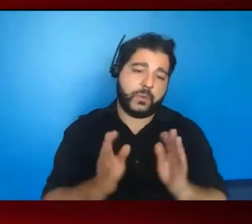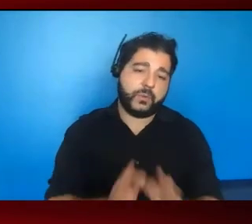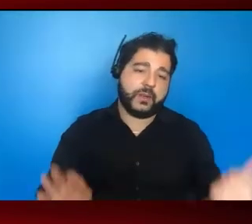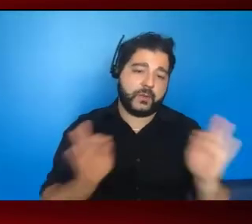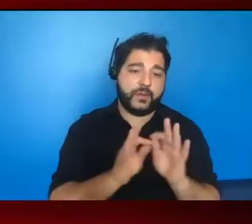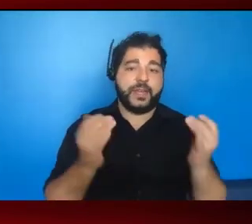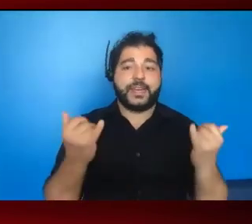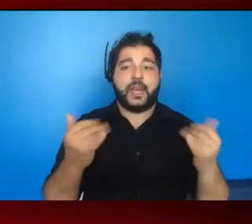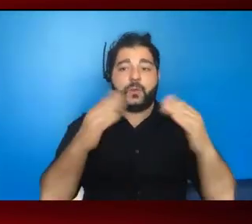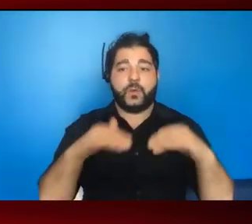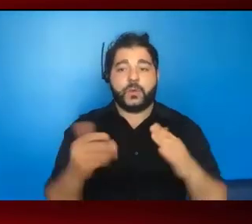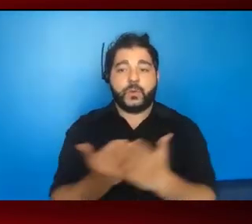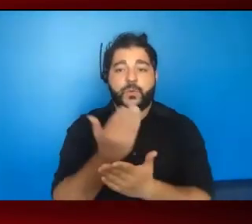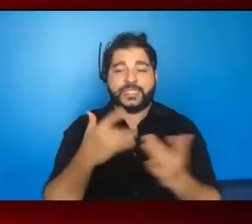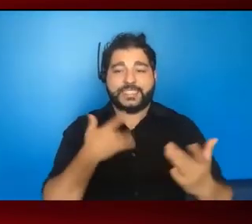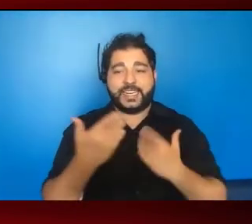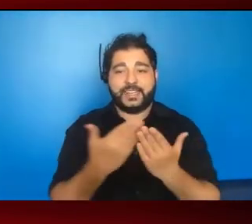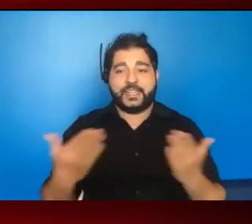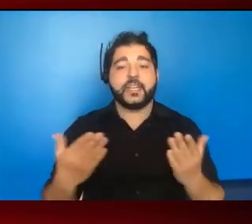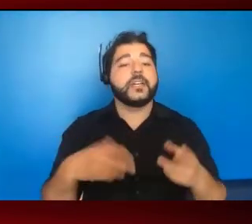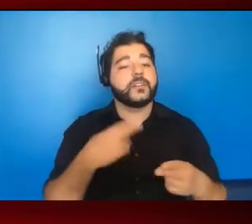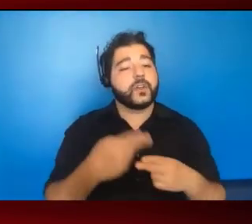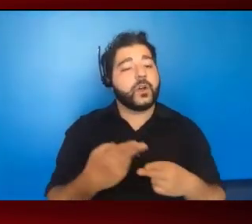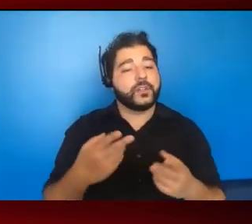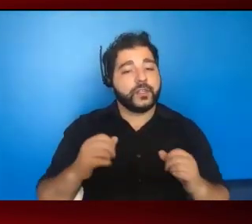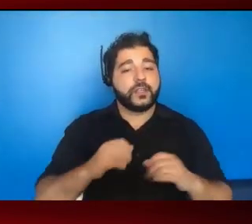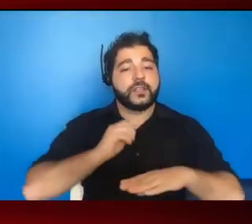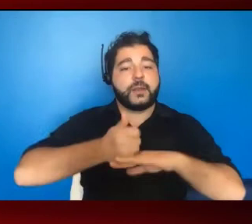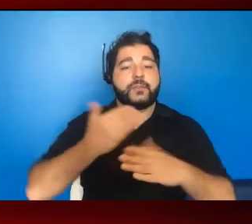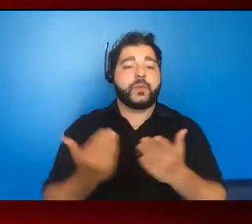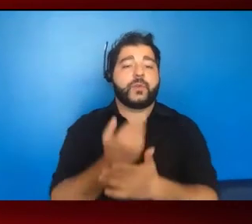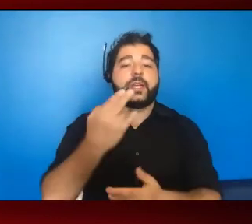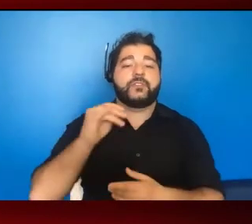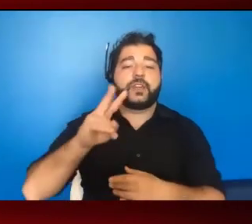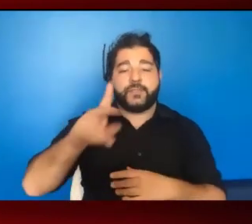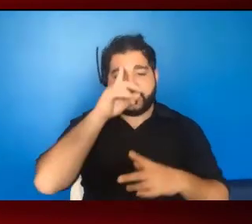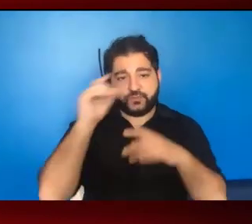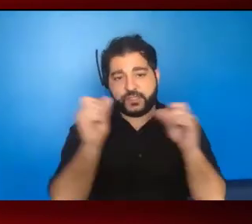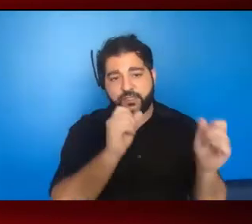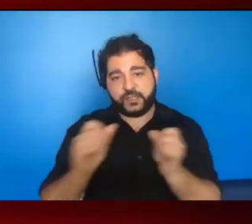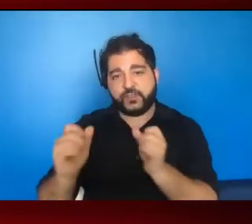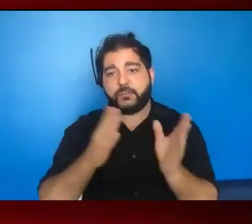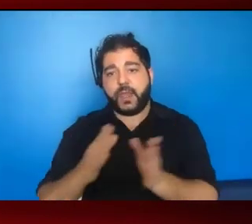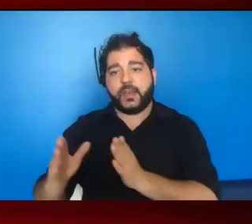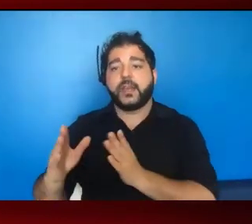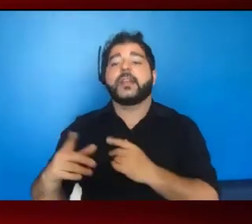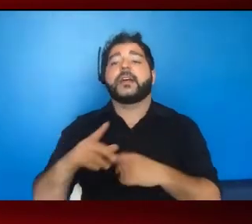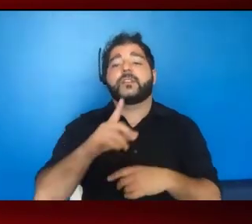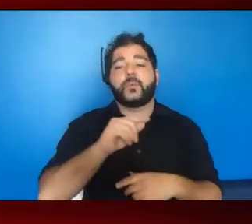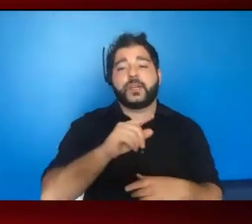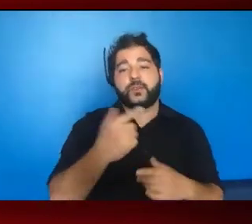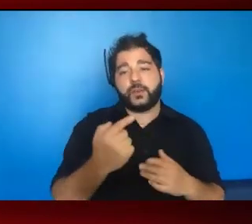exciting thing that's happening now is also the launch of the National HIV Strategic Plan, and this covers 2021 to